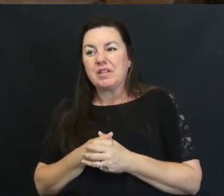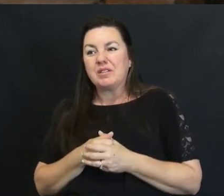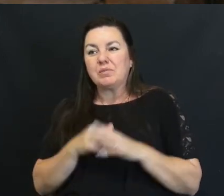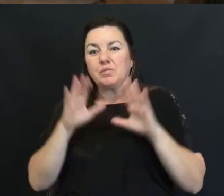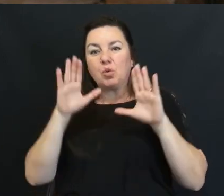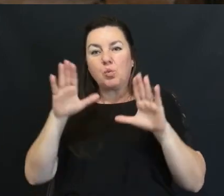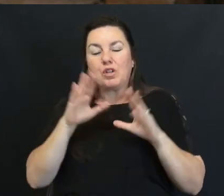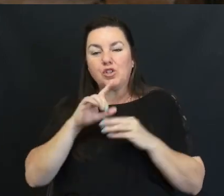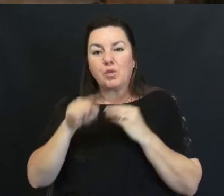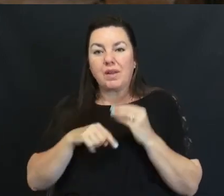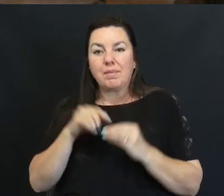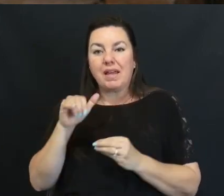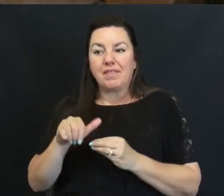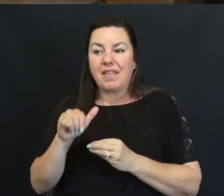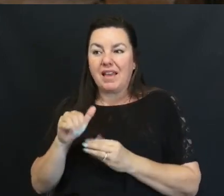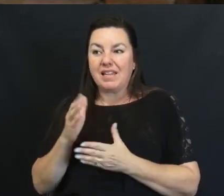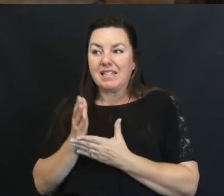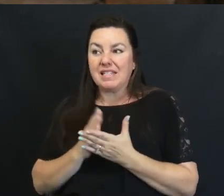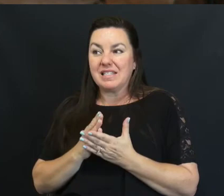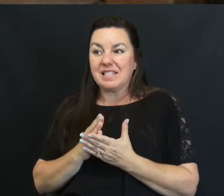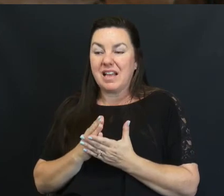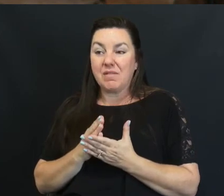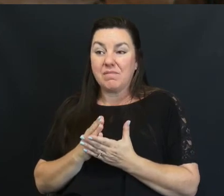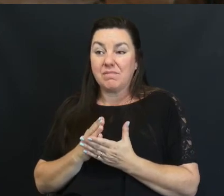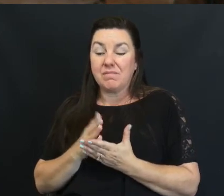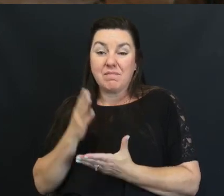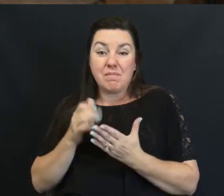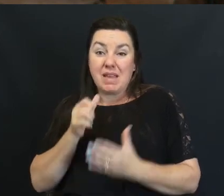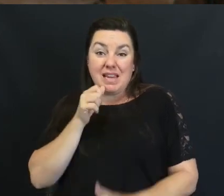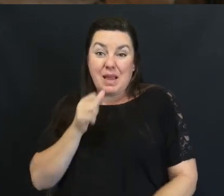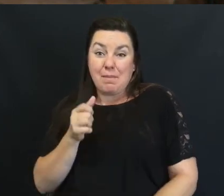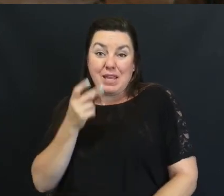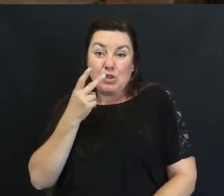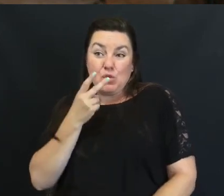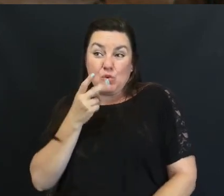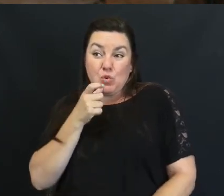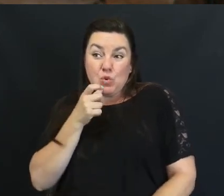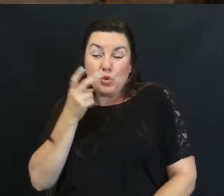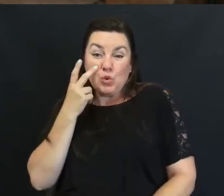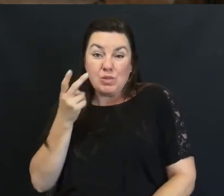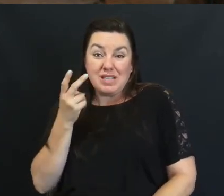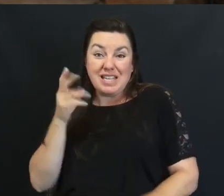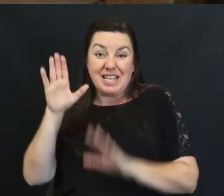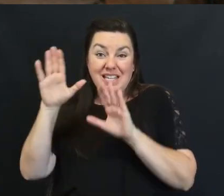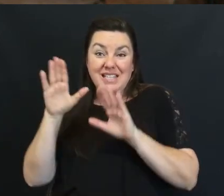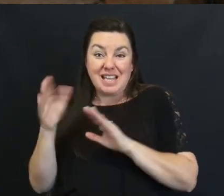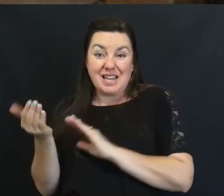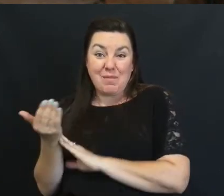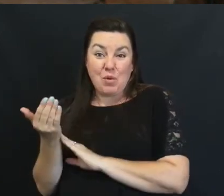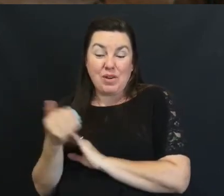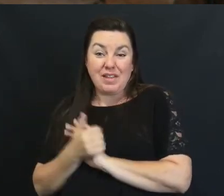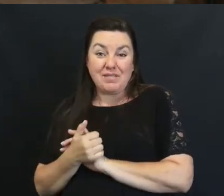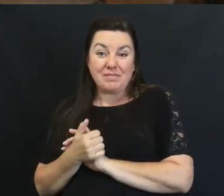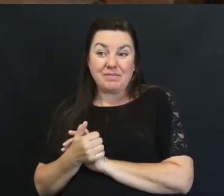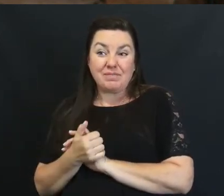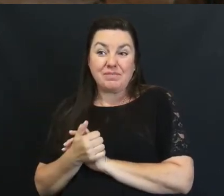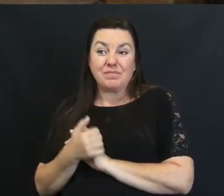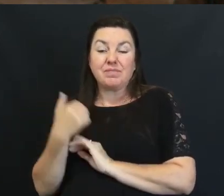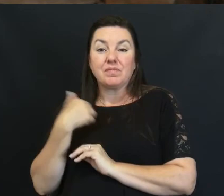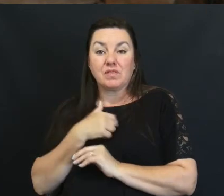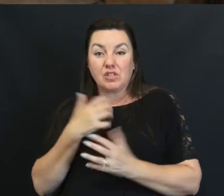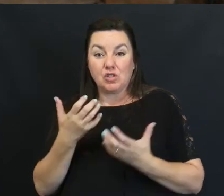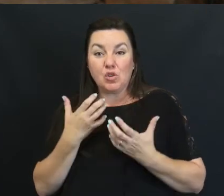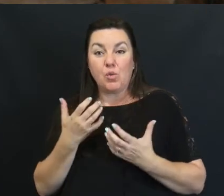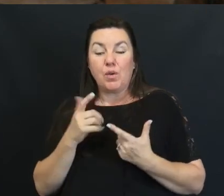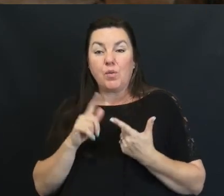What's Great About That Is Some Of Them Might Not Be The Women That You See On Sunday Morning So We Want To